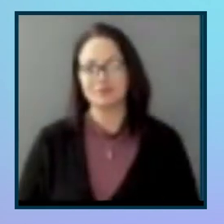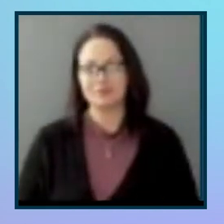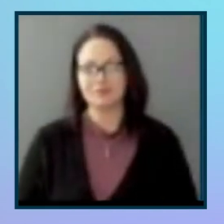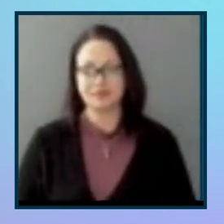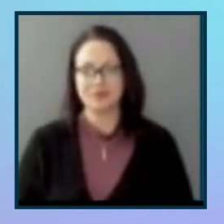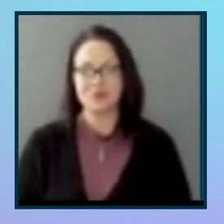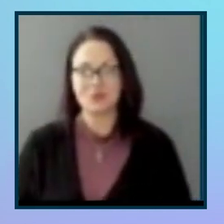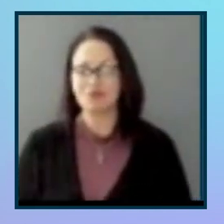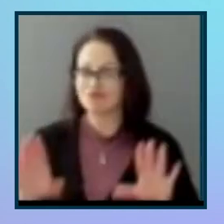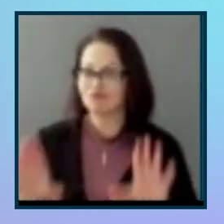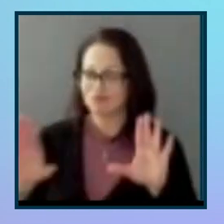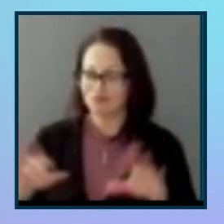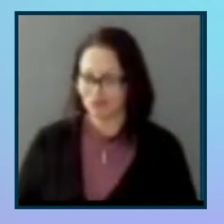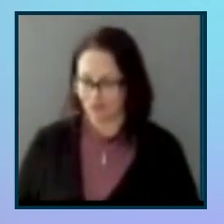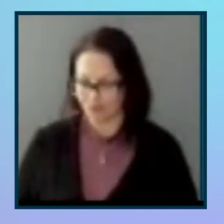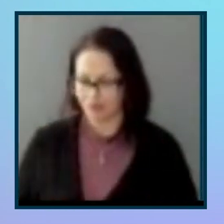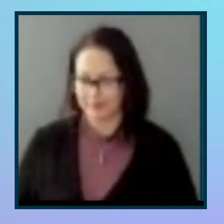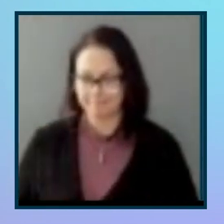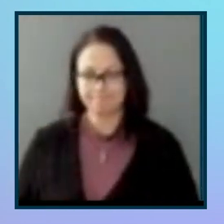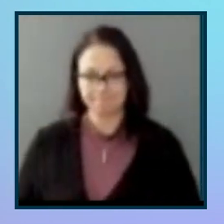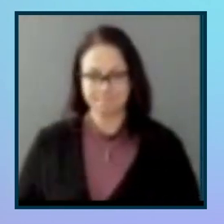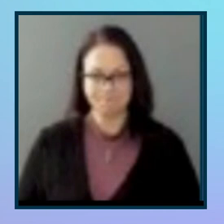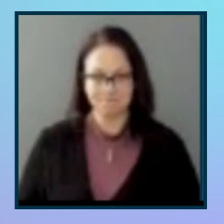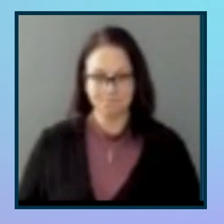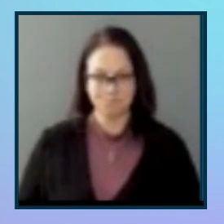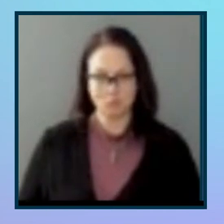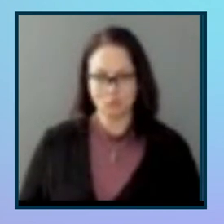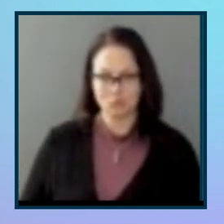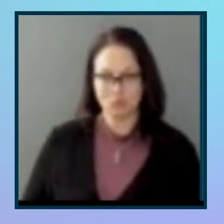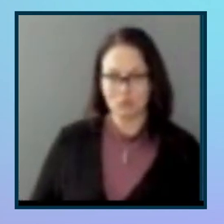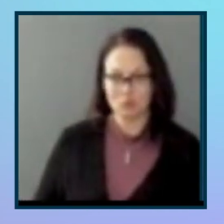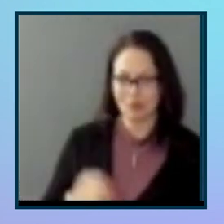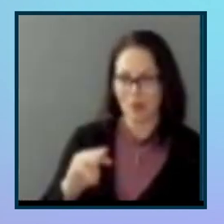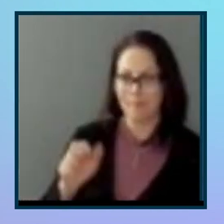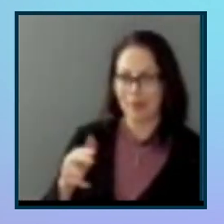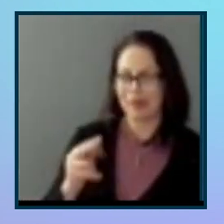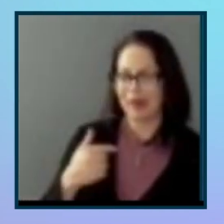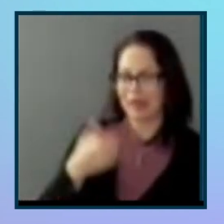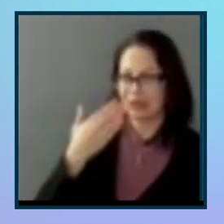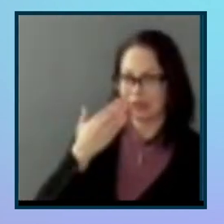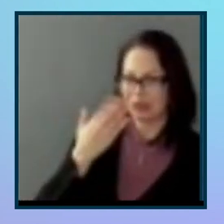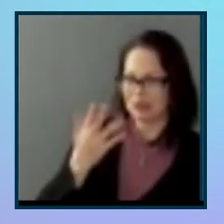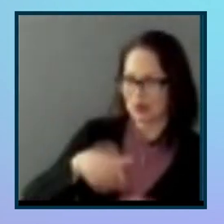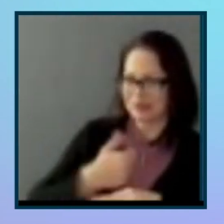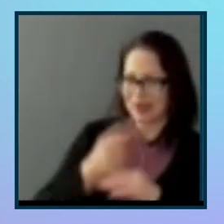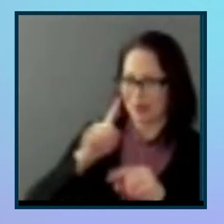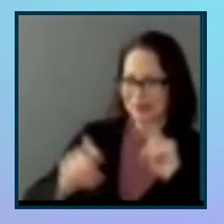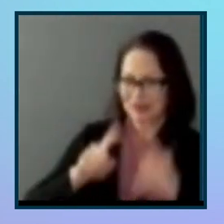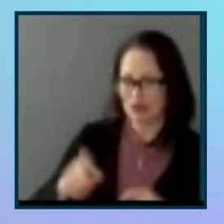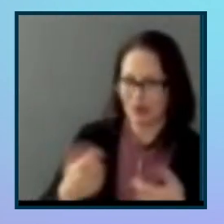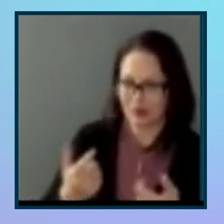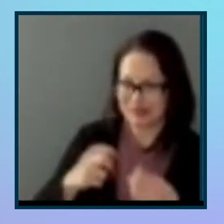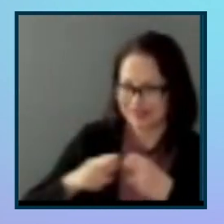Great. I know, you mentioned that sending surveys was a little bit of a barrier. didn't work very well for